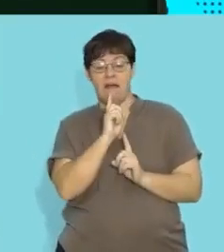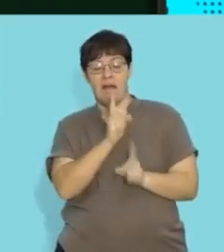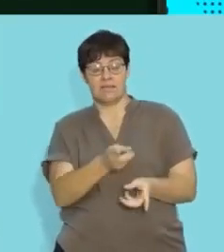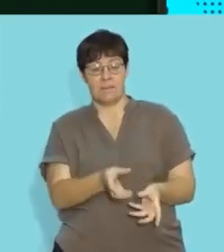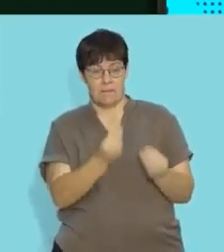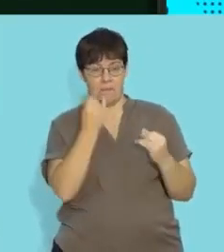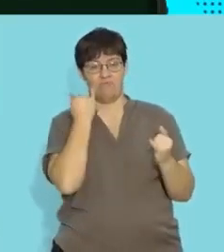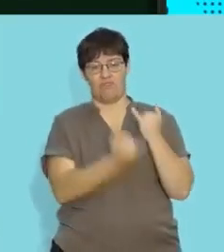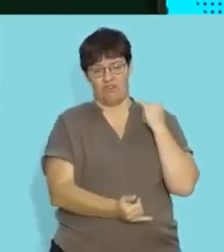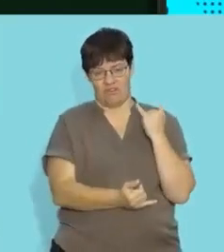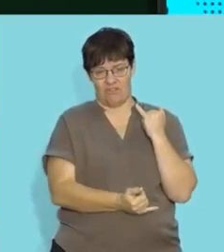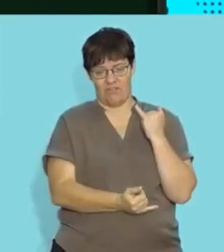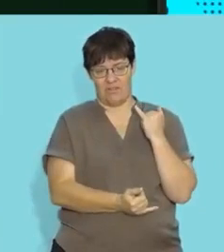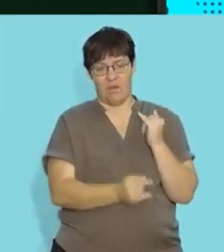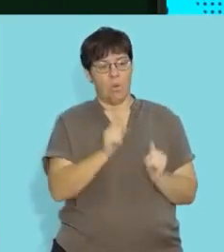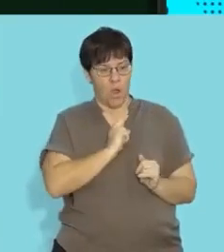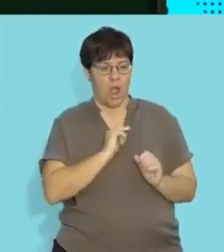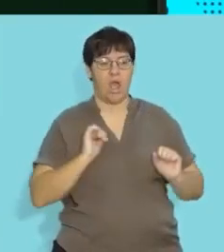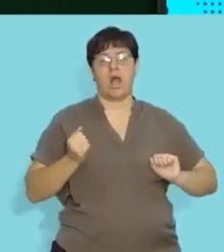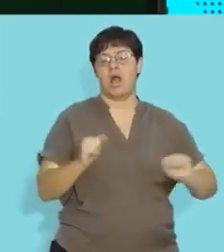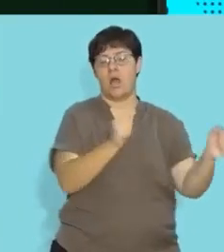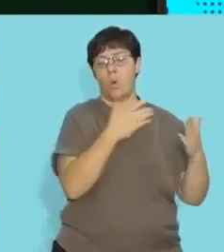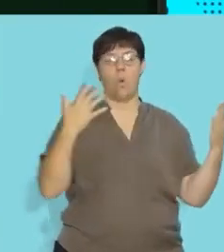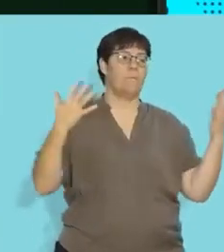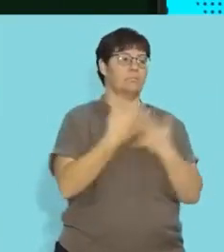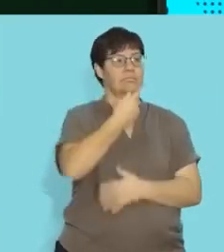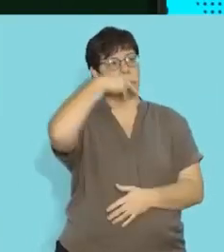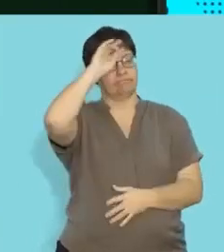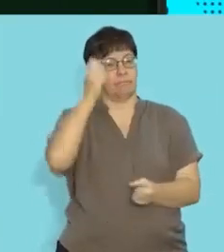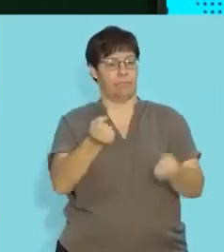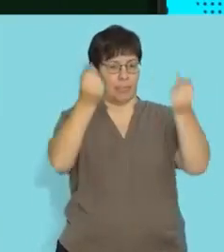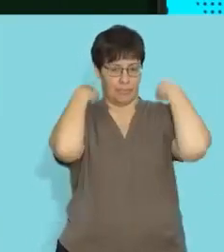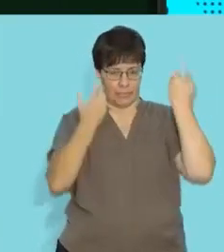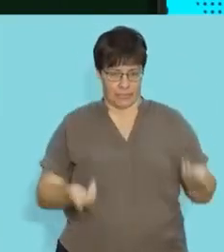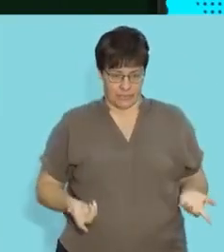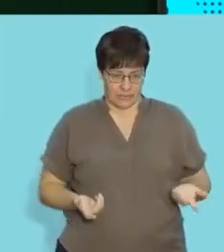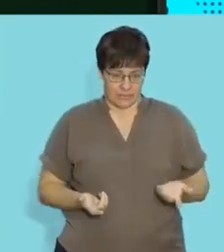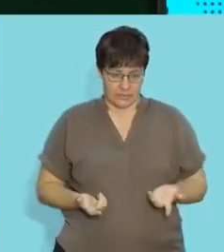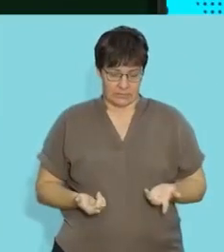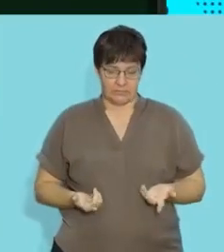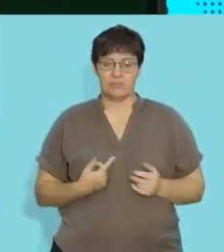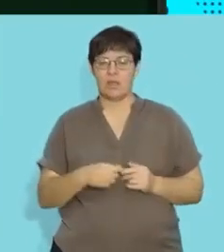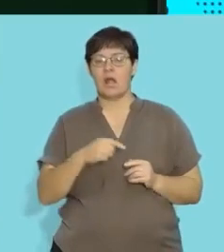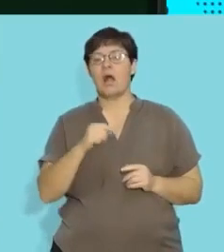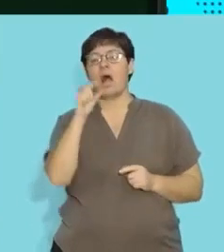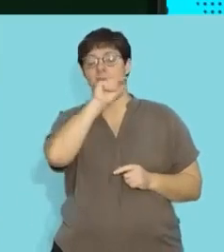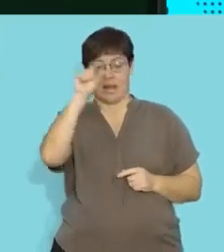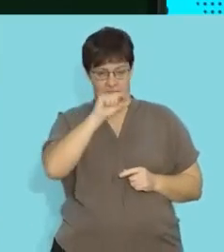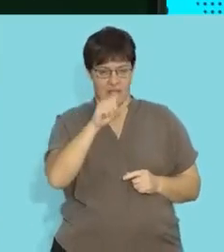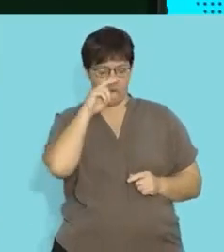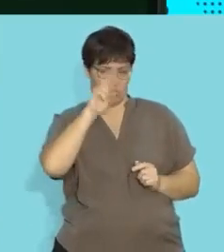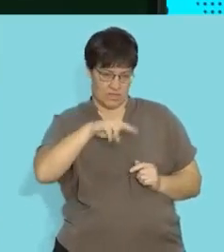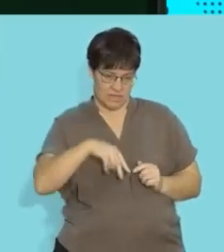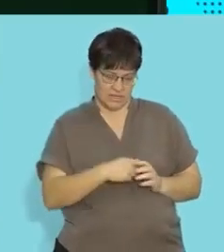wrong because you've rushed through it or you've misinterpreted the question so let's read with a highlighter if you have one and